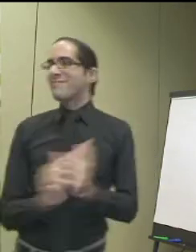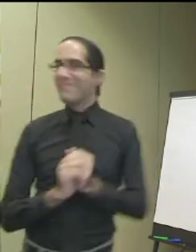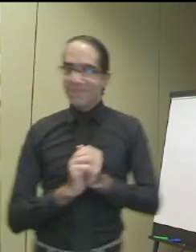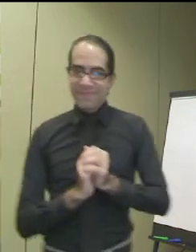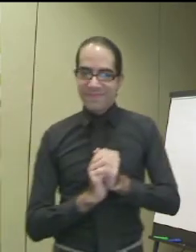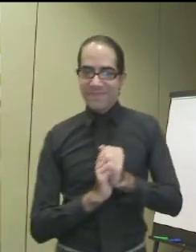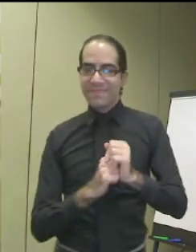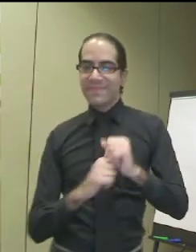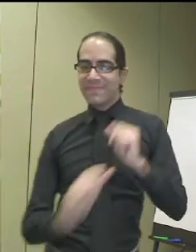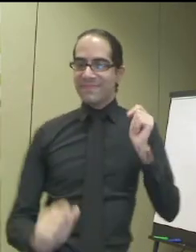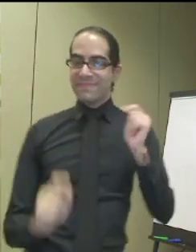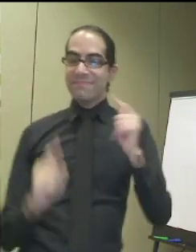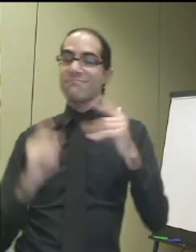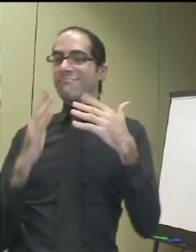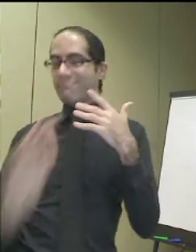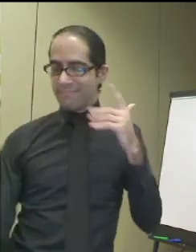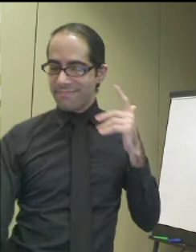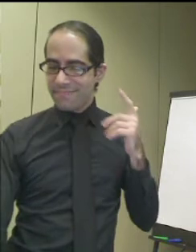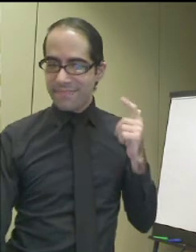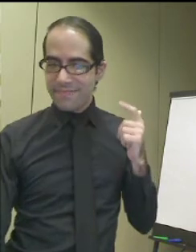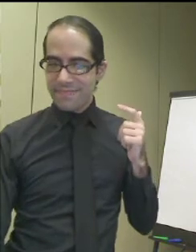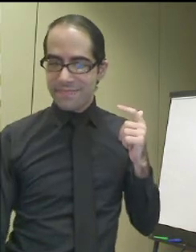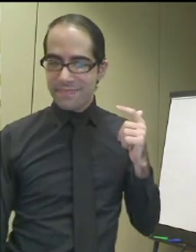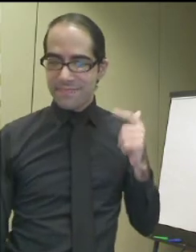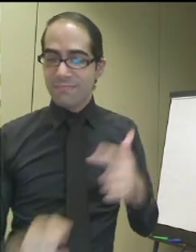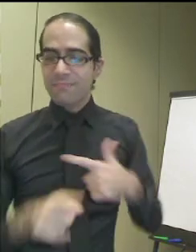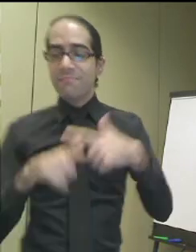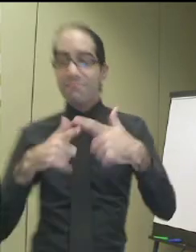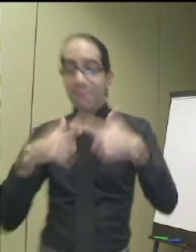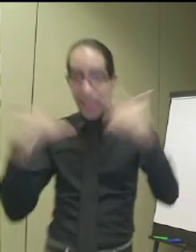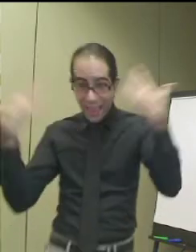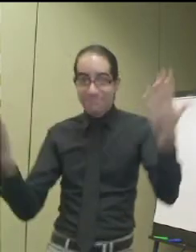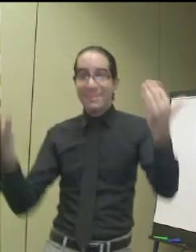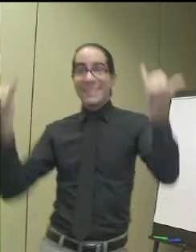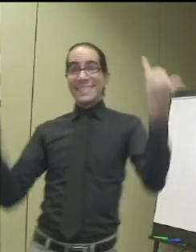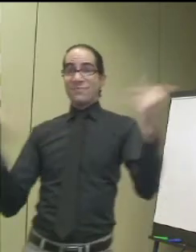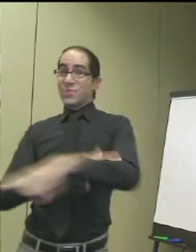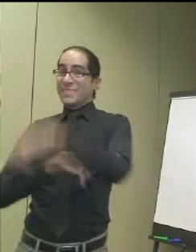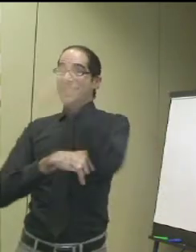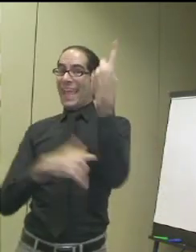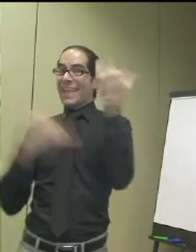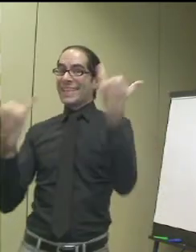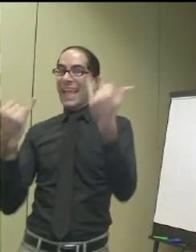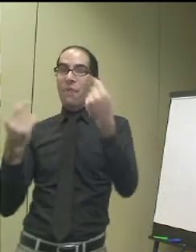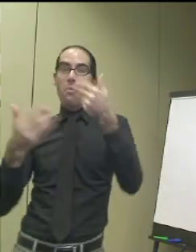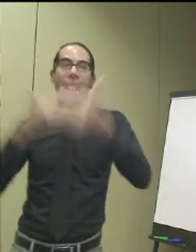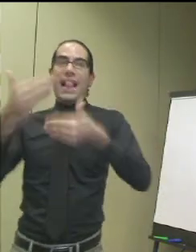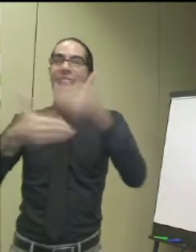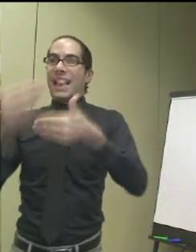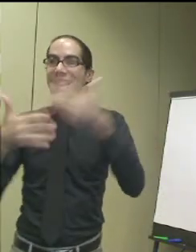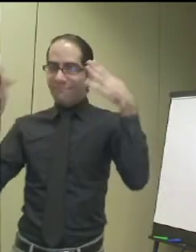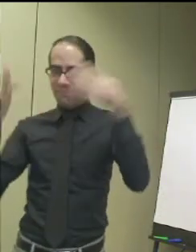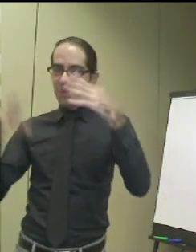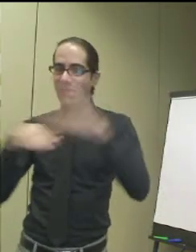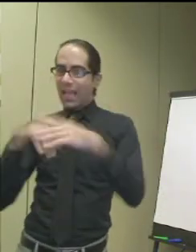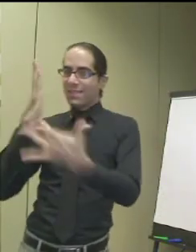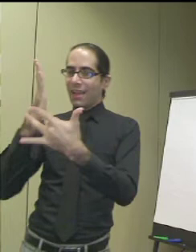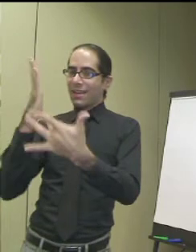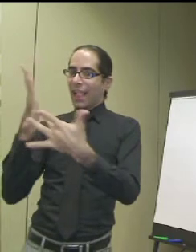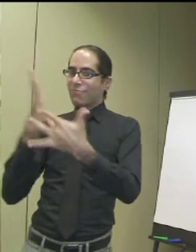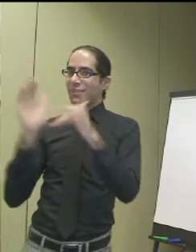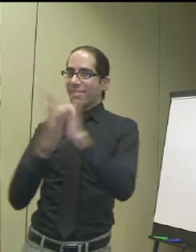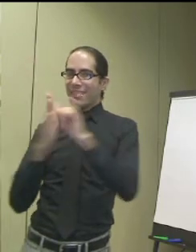the exhibits. So it's starting to become more popular. Now what we've got today.